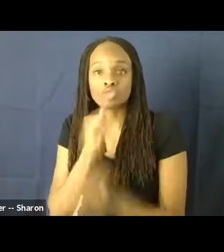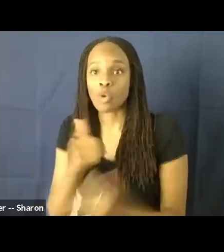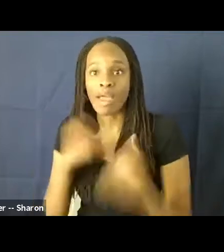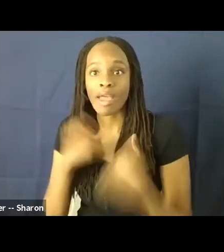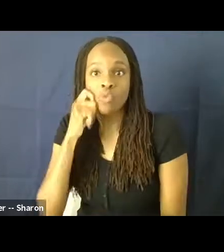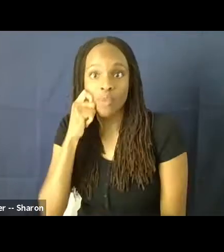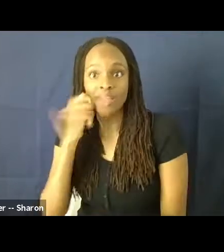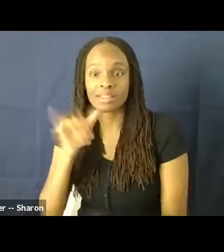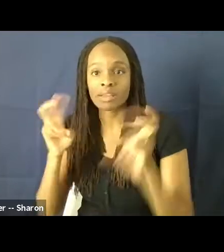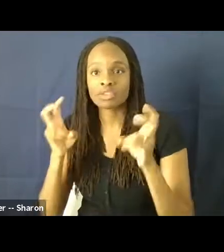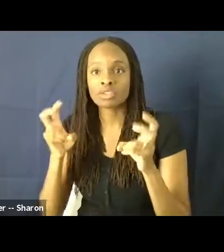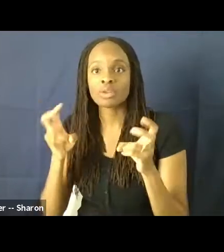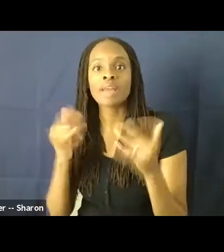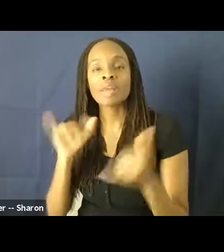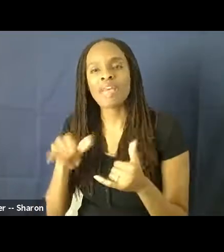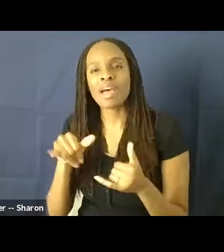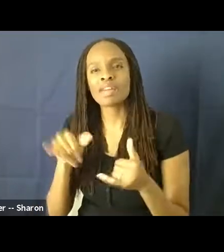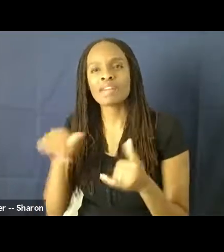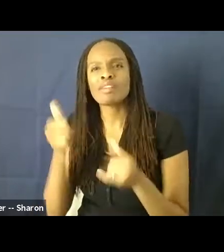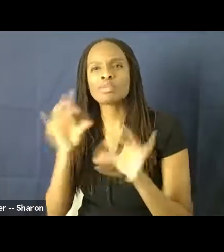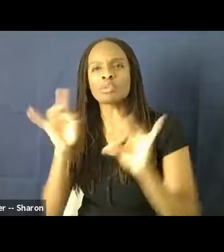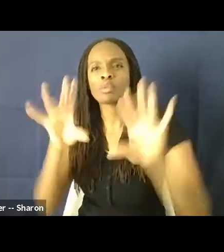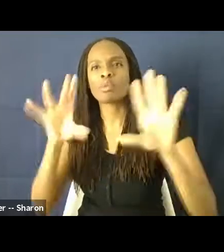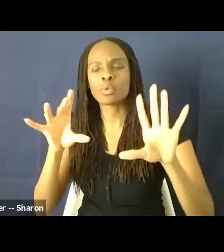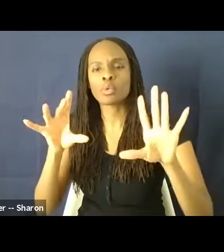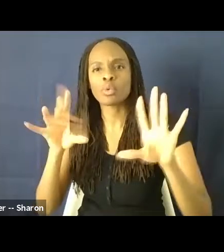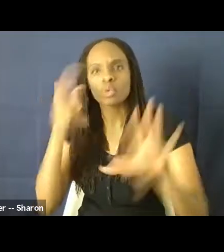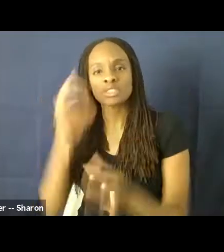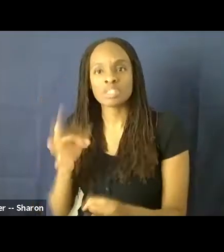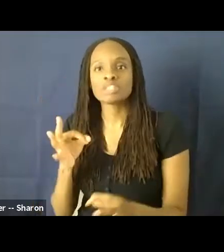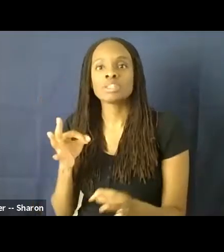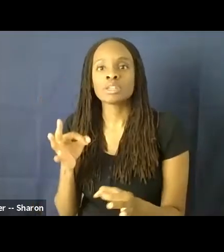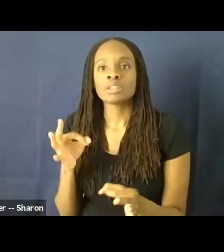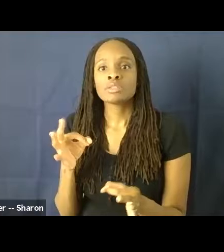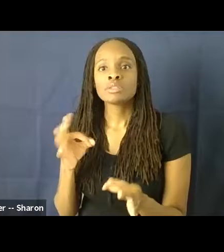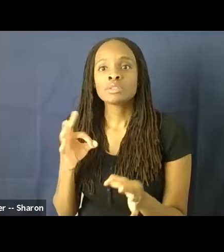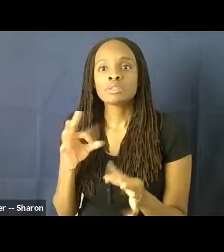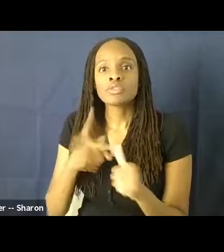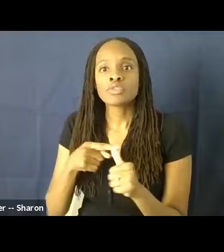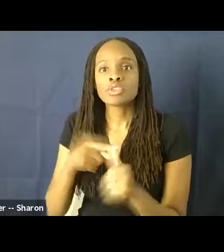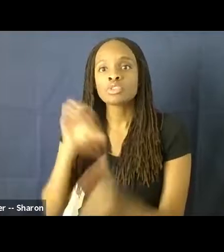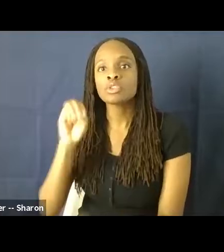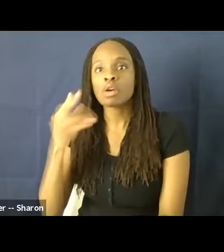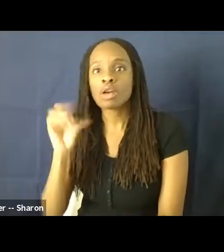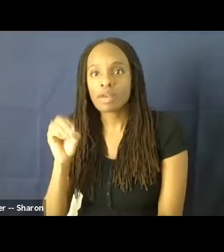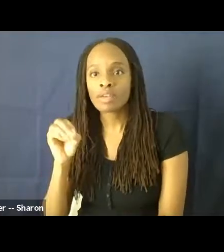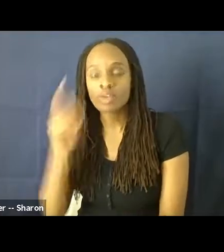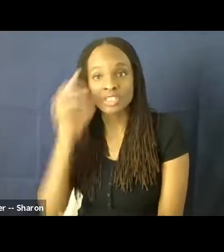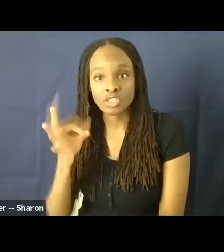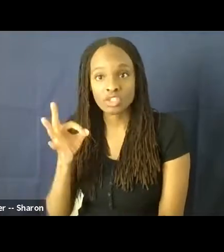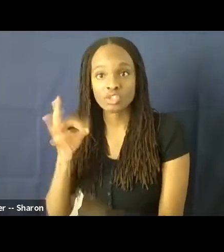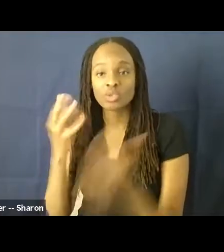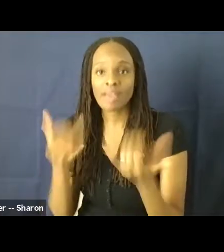time is we have something called the miracle decision, which reverses that original Ohio v. Mutual decision. And so now,